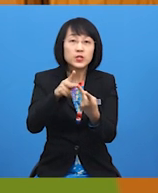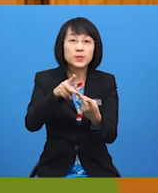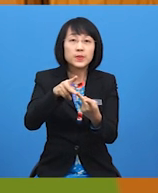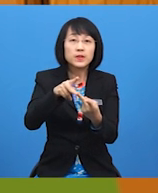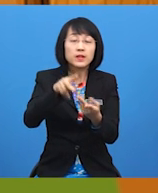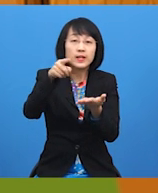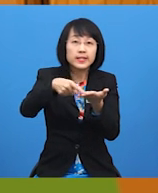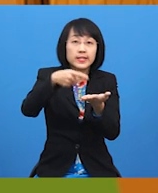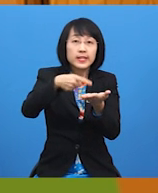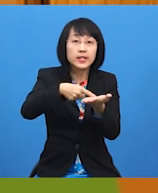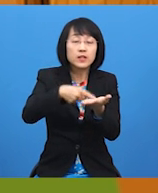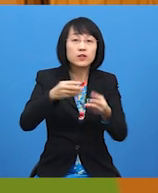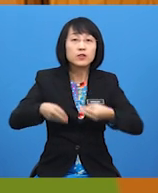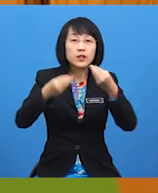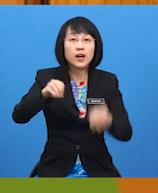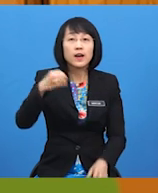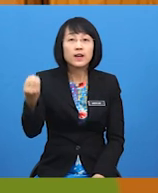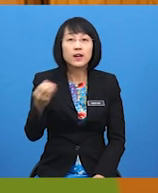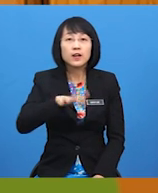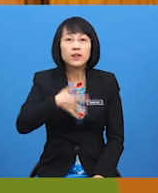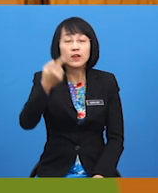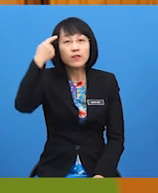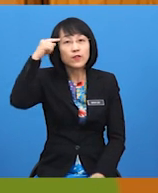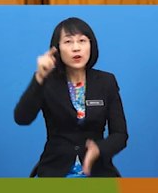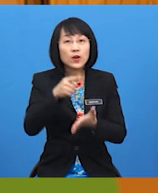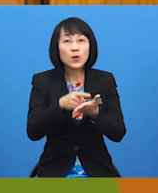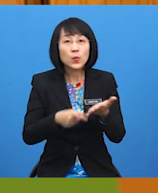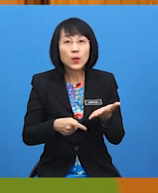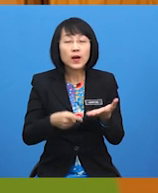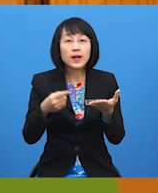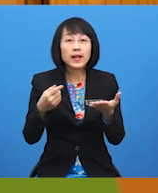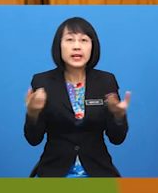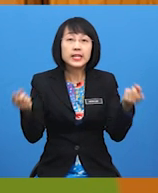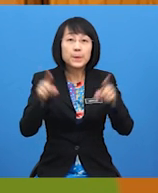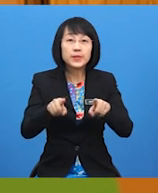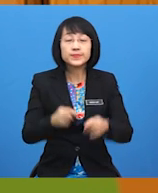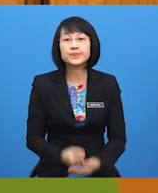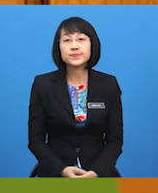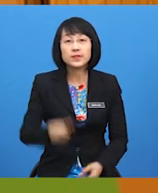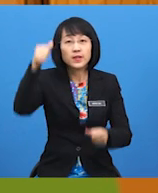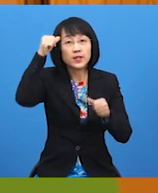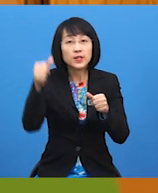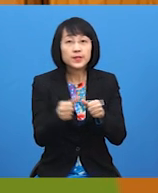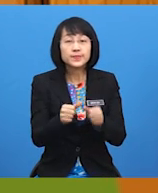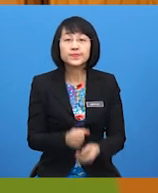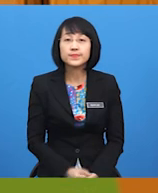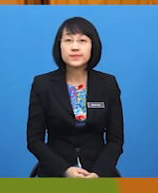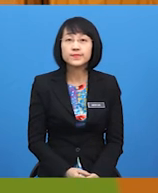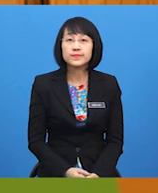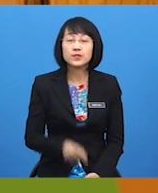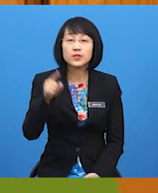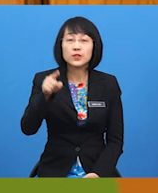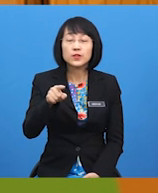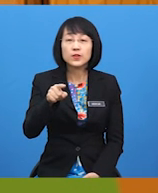to give others a feel for what has happened. Remember, your